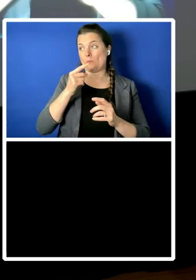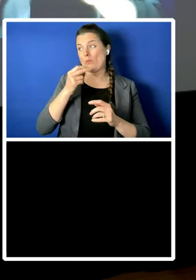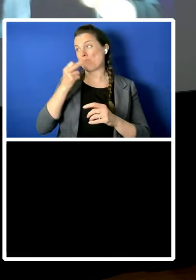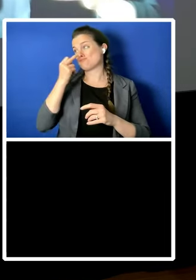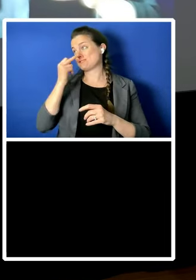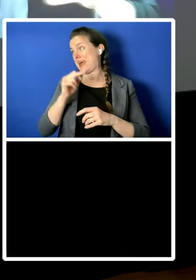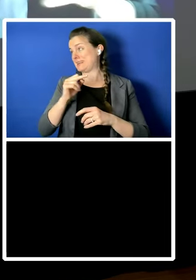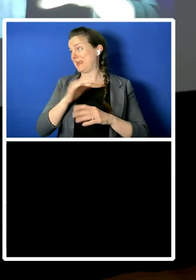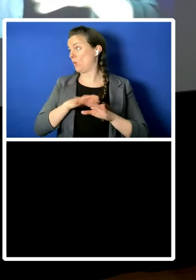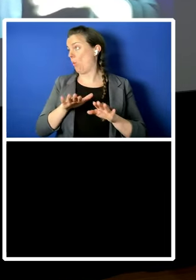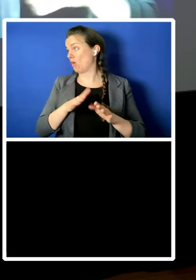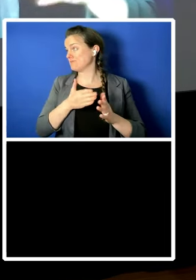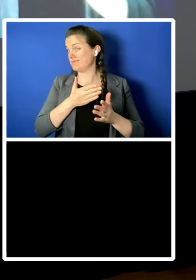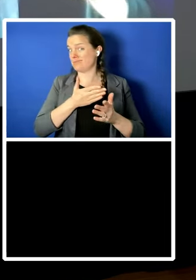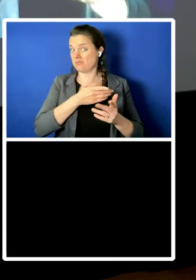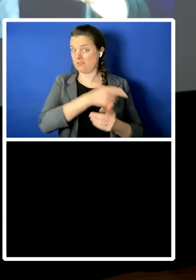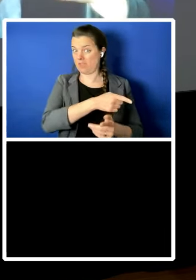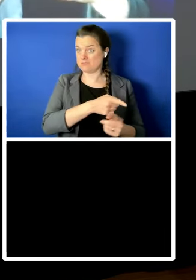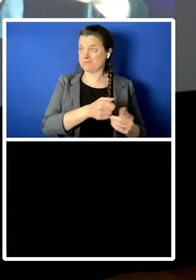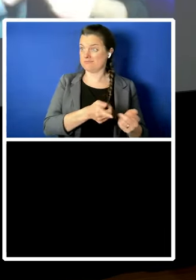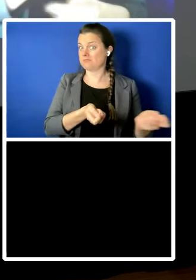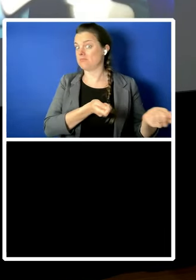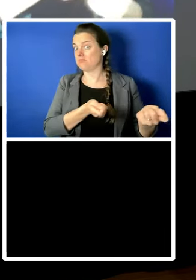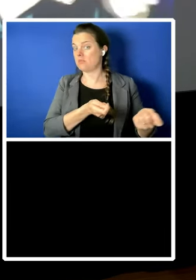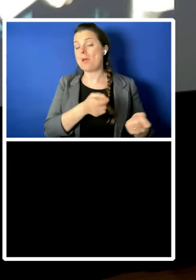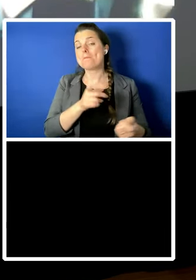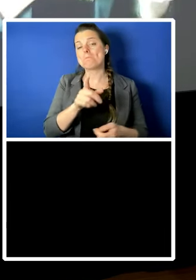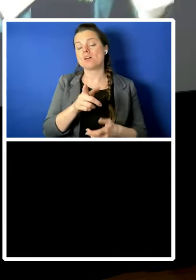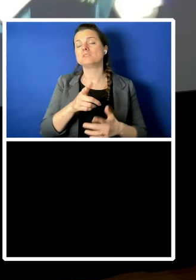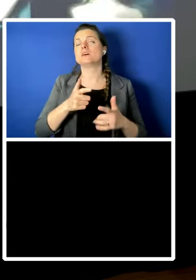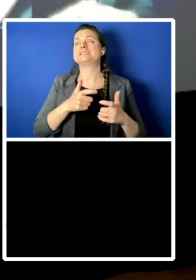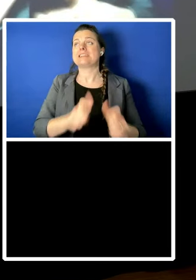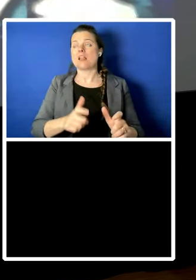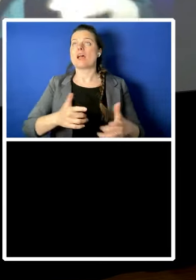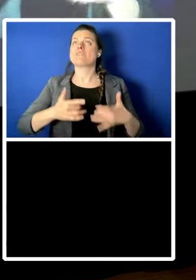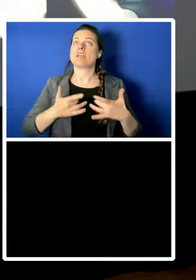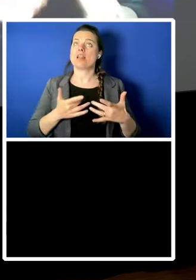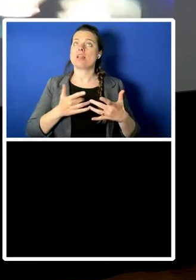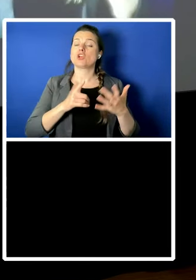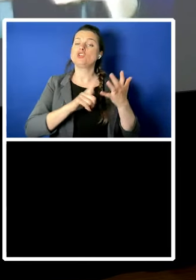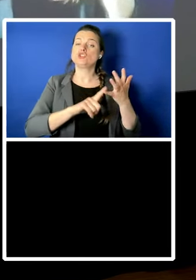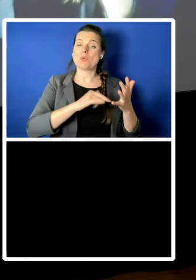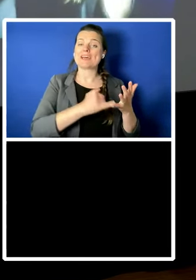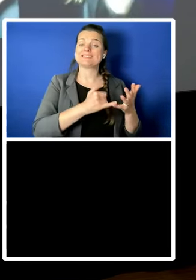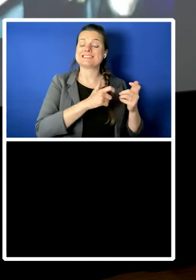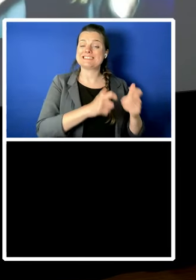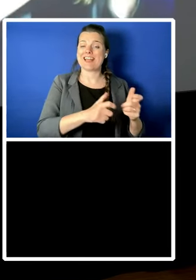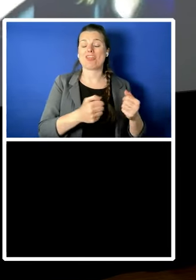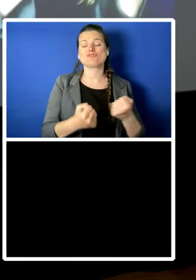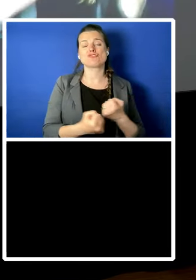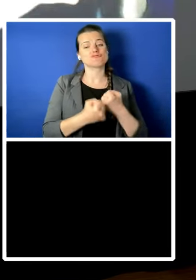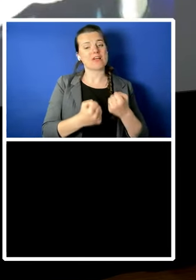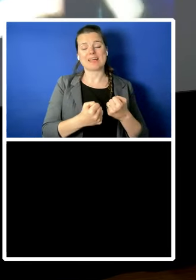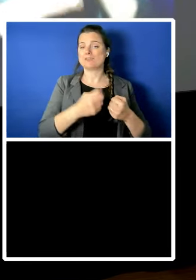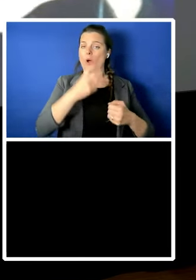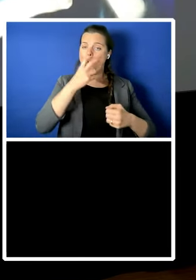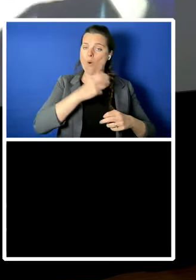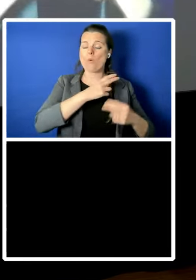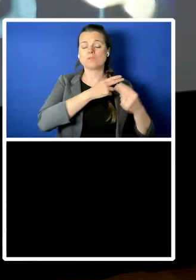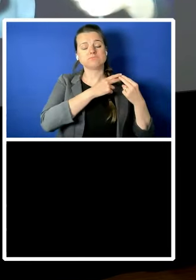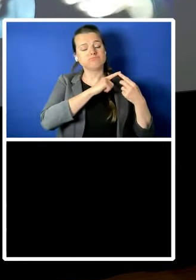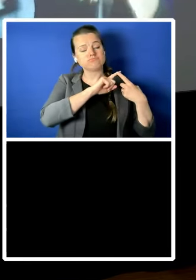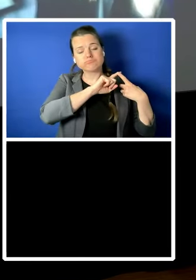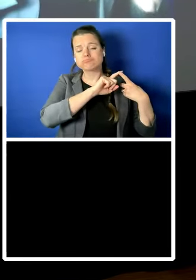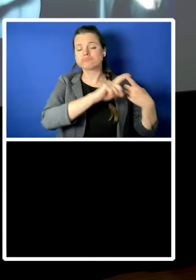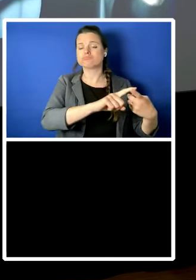i do i do still think the united states is a great old democracy and that has contributed a great deal to human